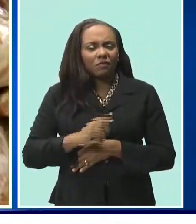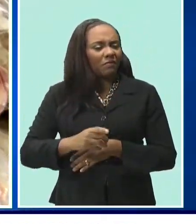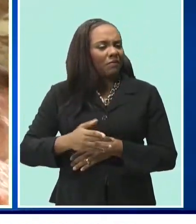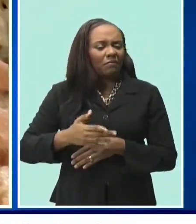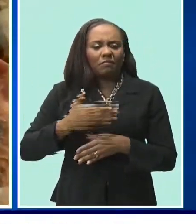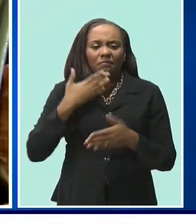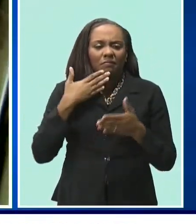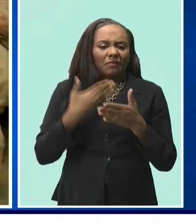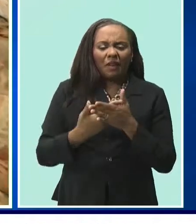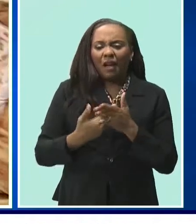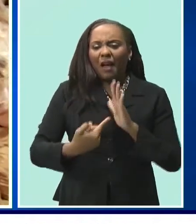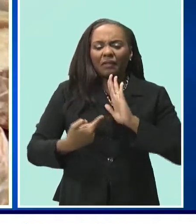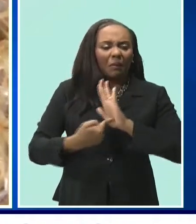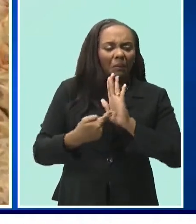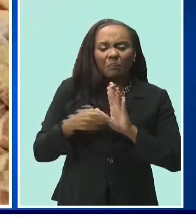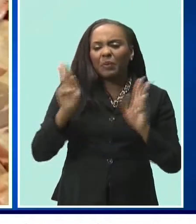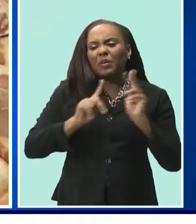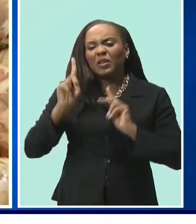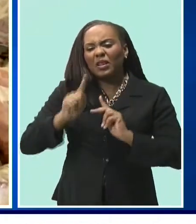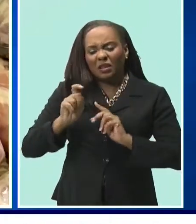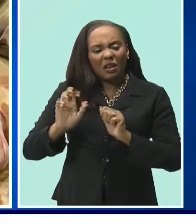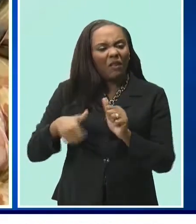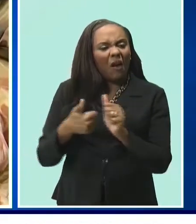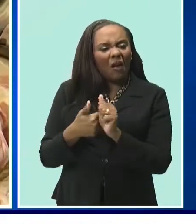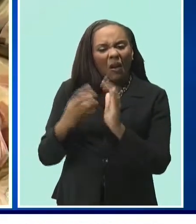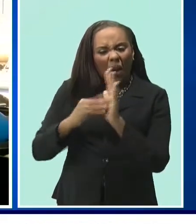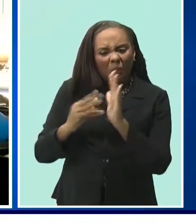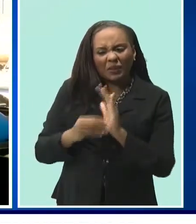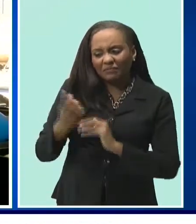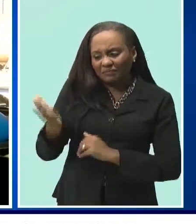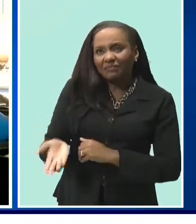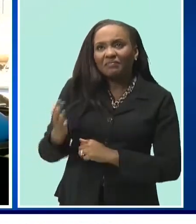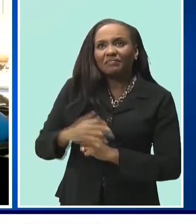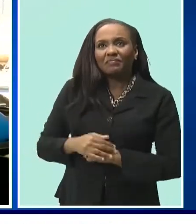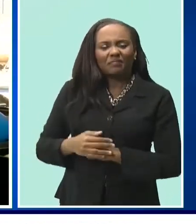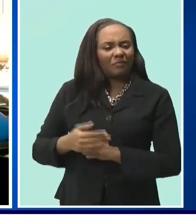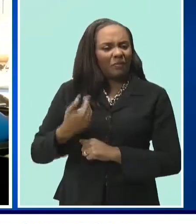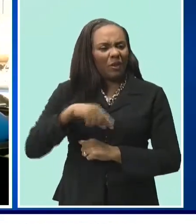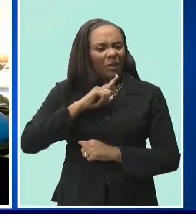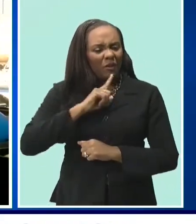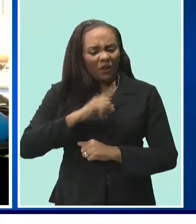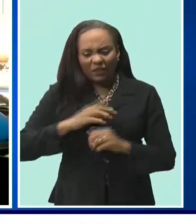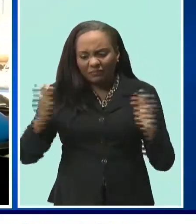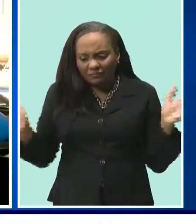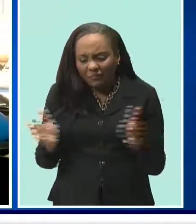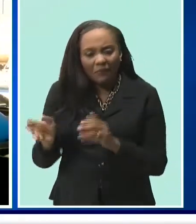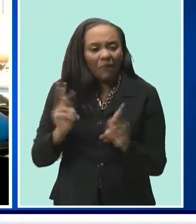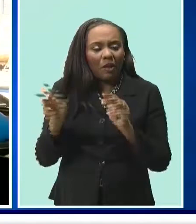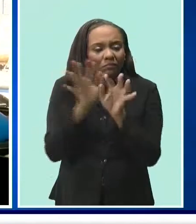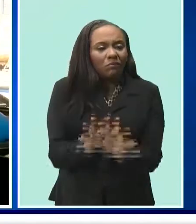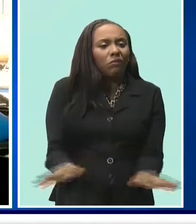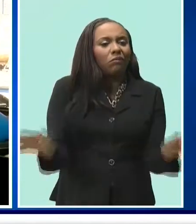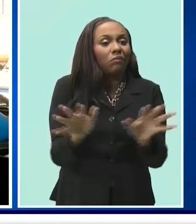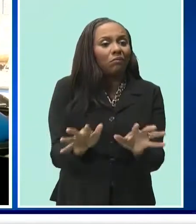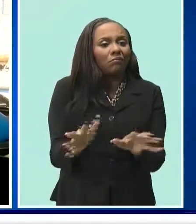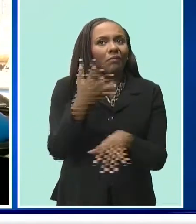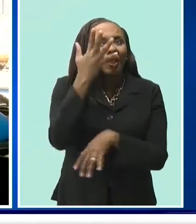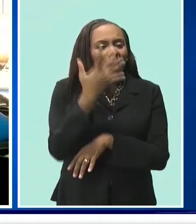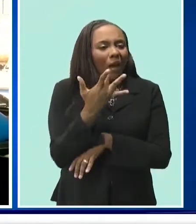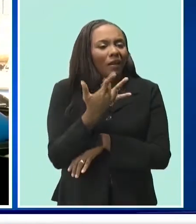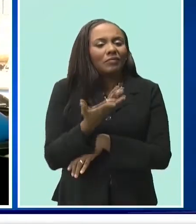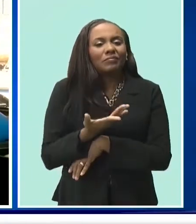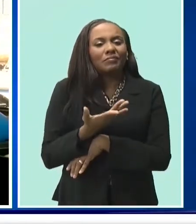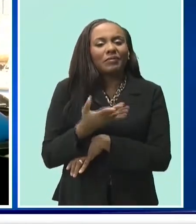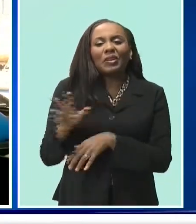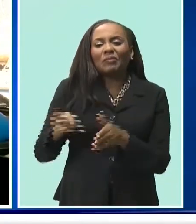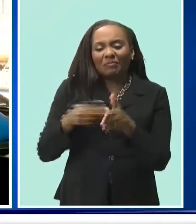other states. The fisher folk feeding program can be replicated this is something that we should encourage all over the place because not only it demonstrates fishers